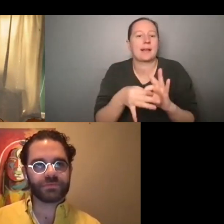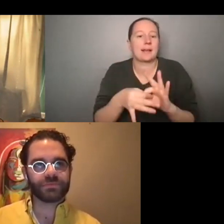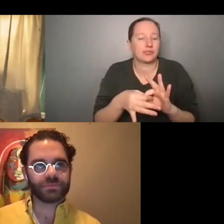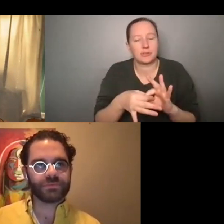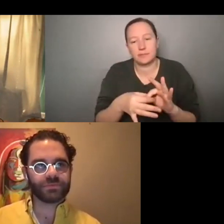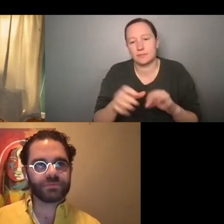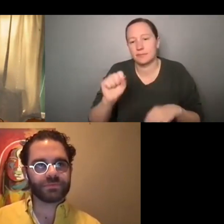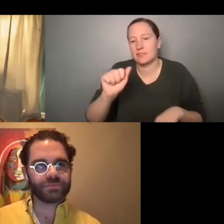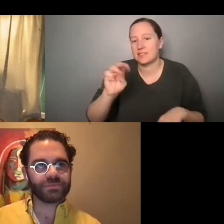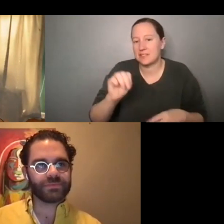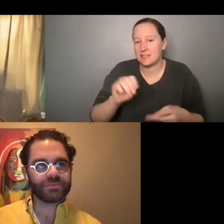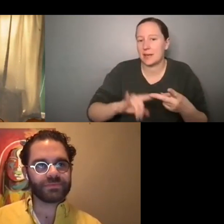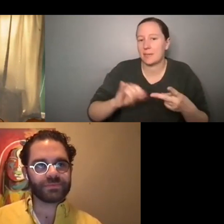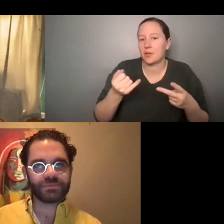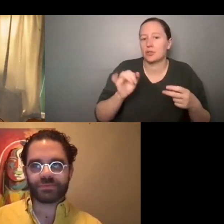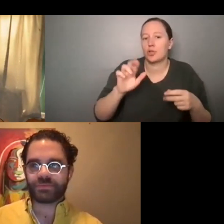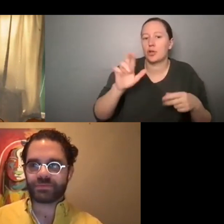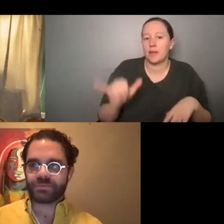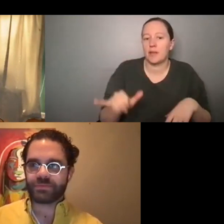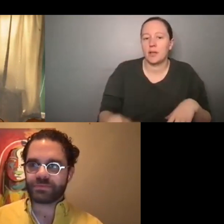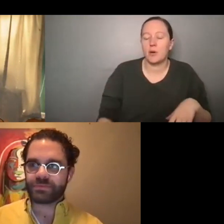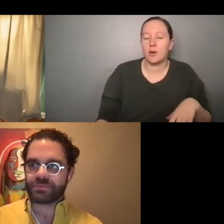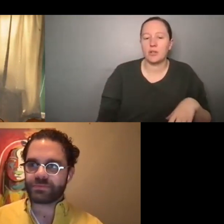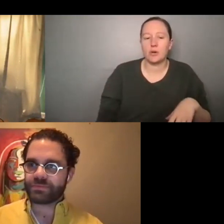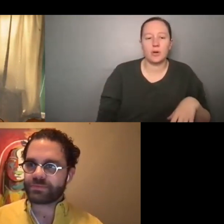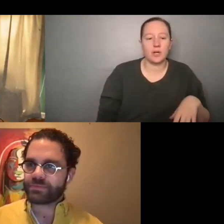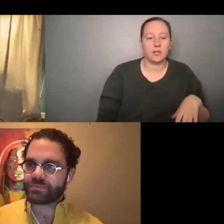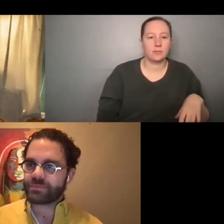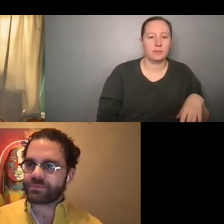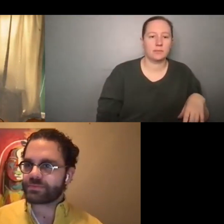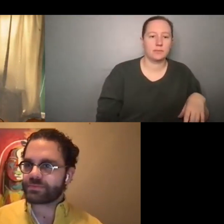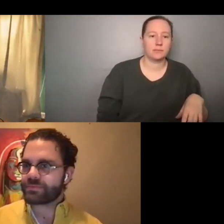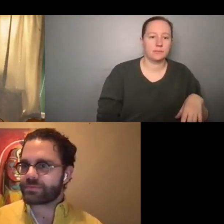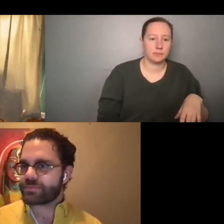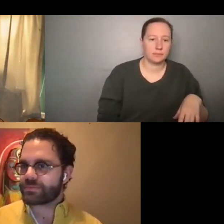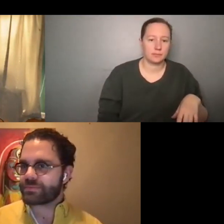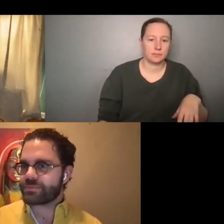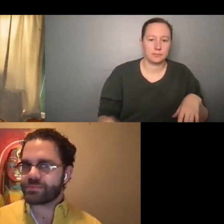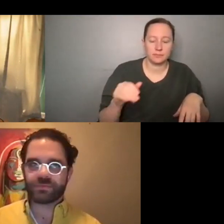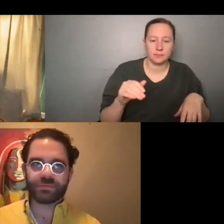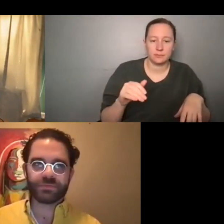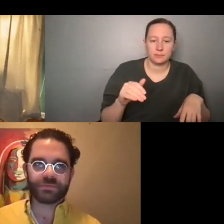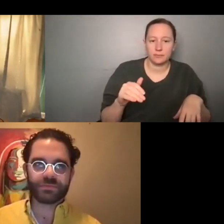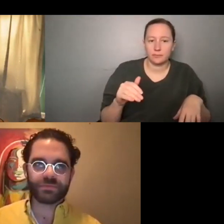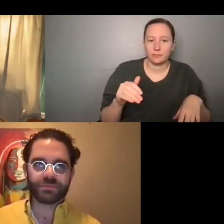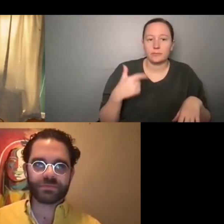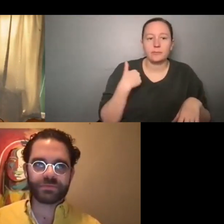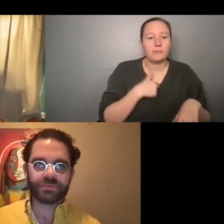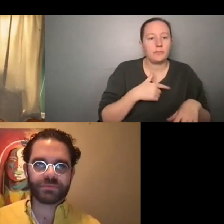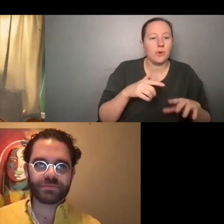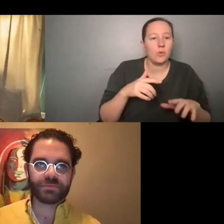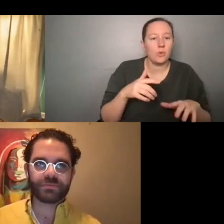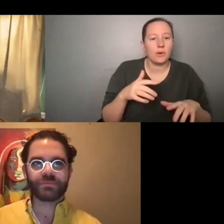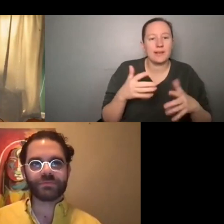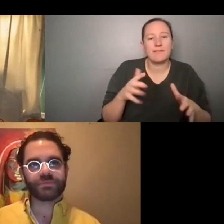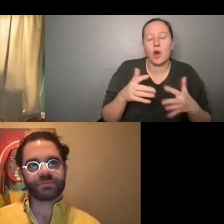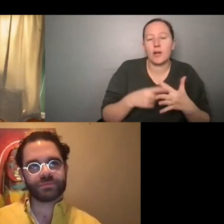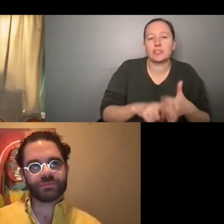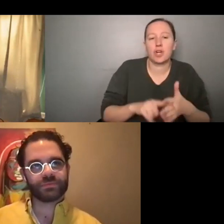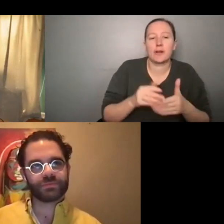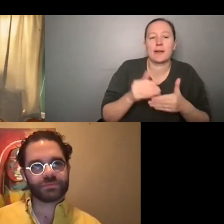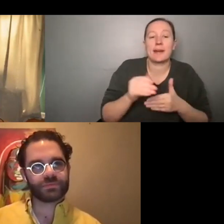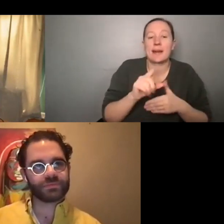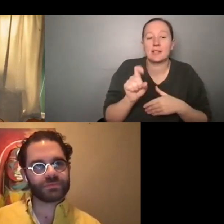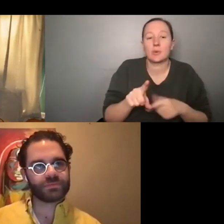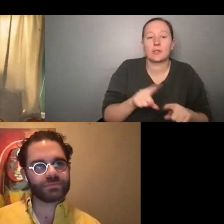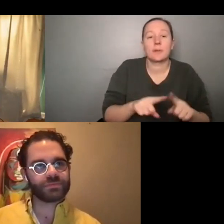Sam or Jeremy, do you have any, uh, any tips or some, like, uh, we've kind of, kind of dived into the next question a little bit already, but